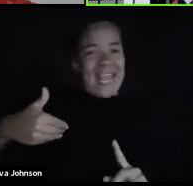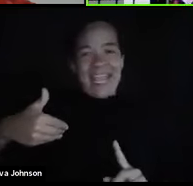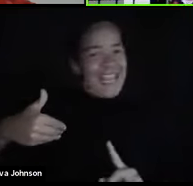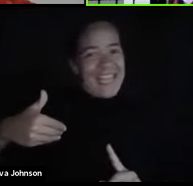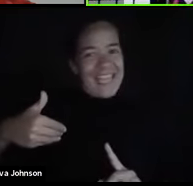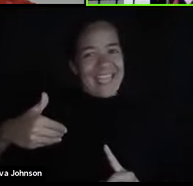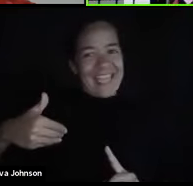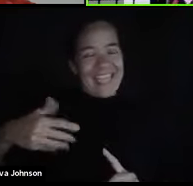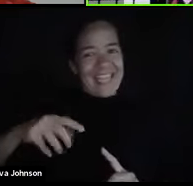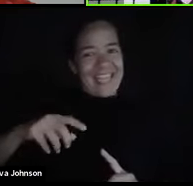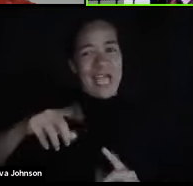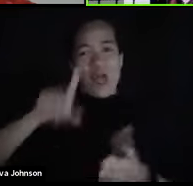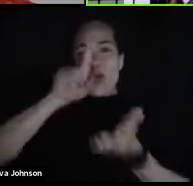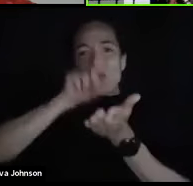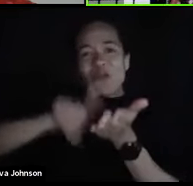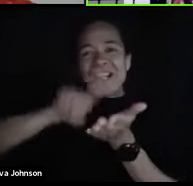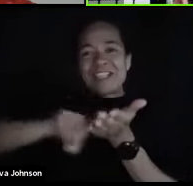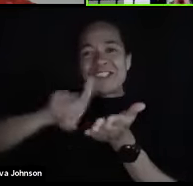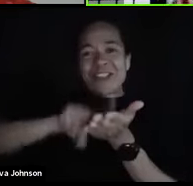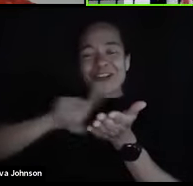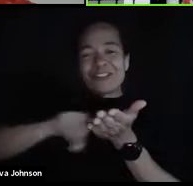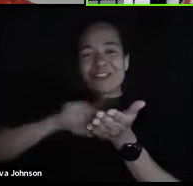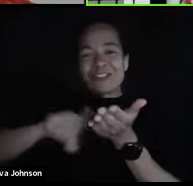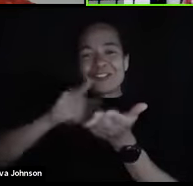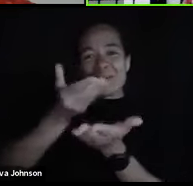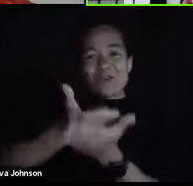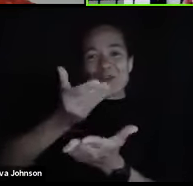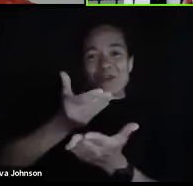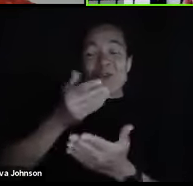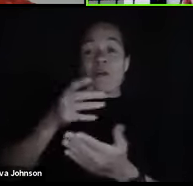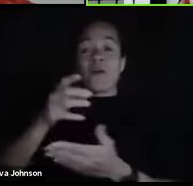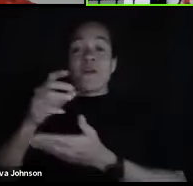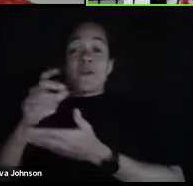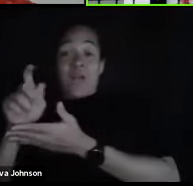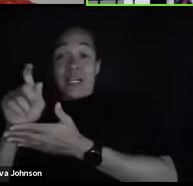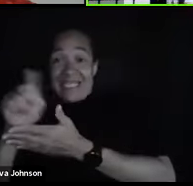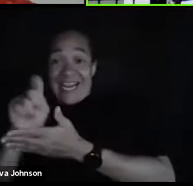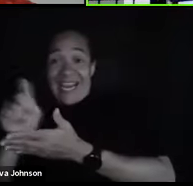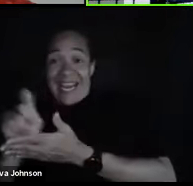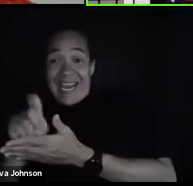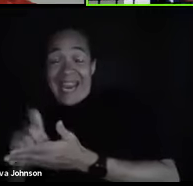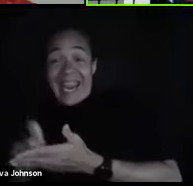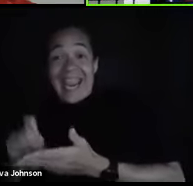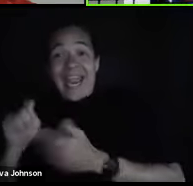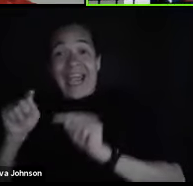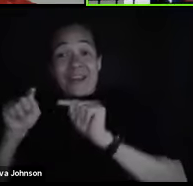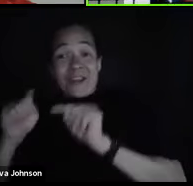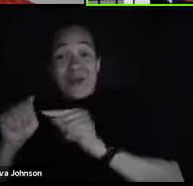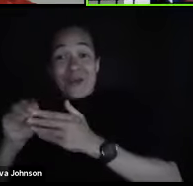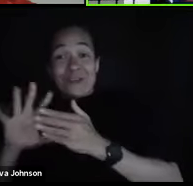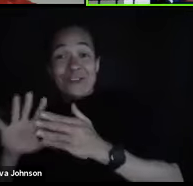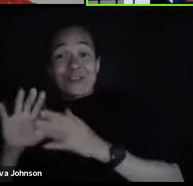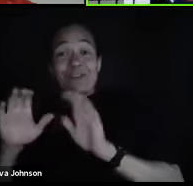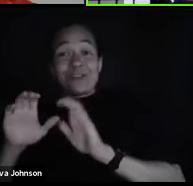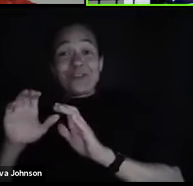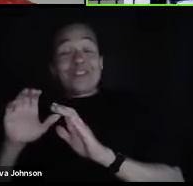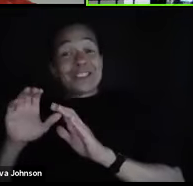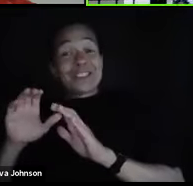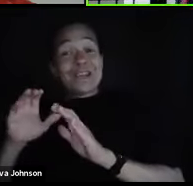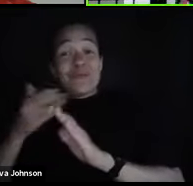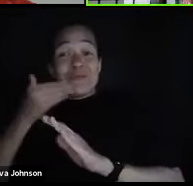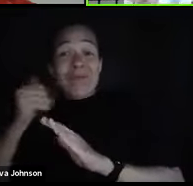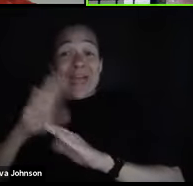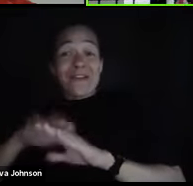that students who take notes by hand do better on exams over that